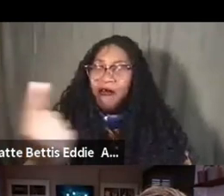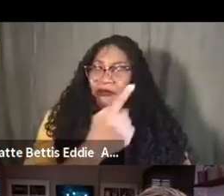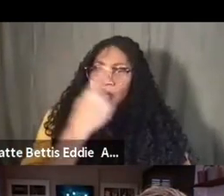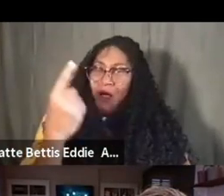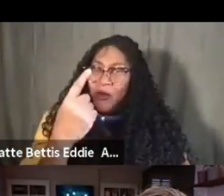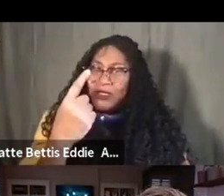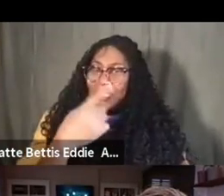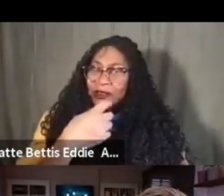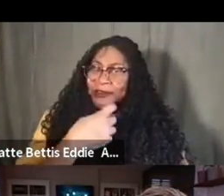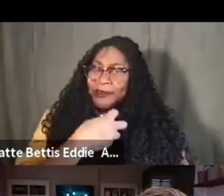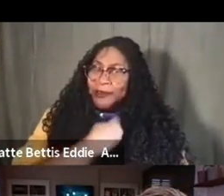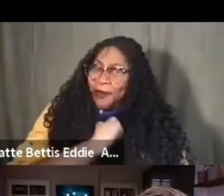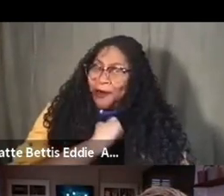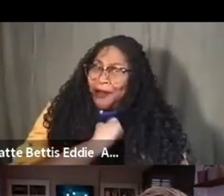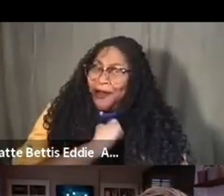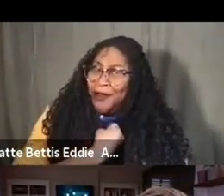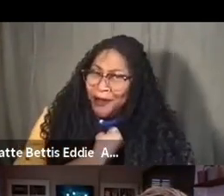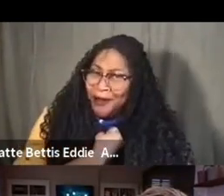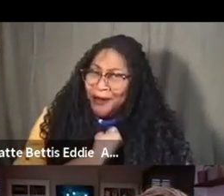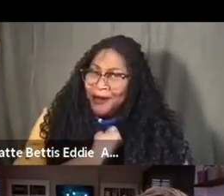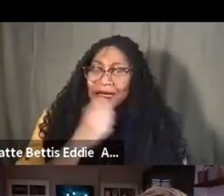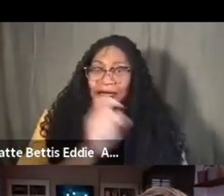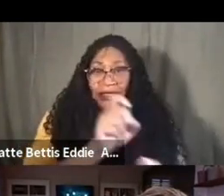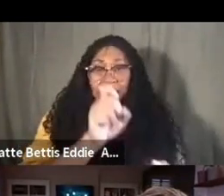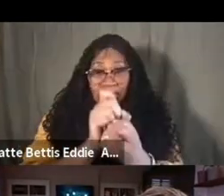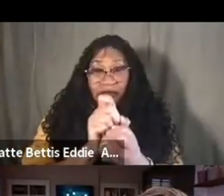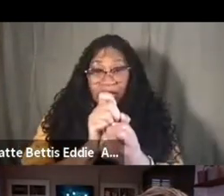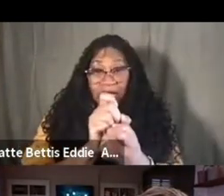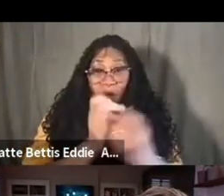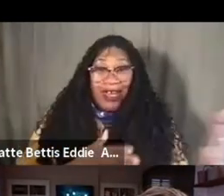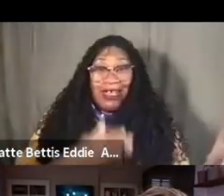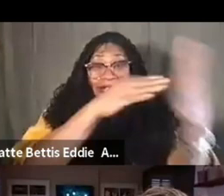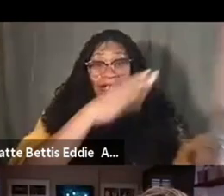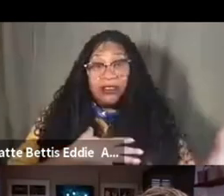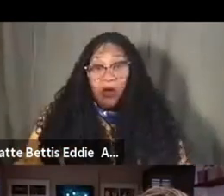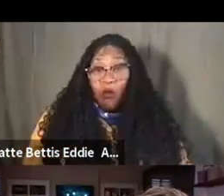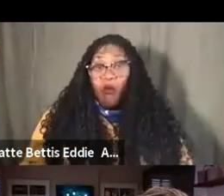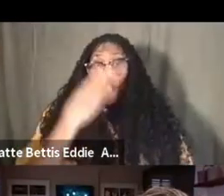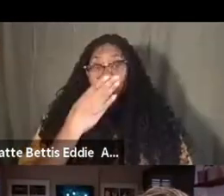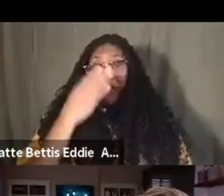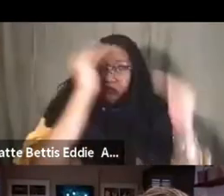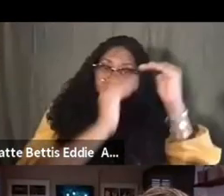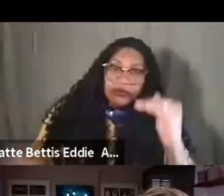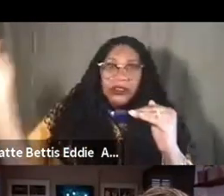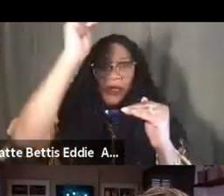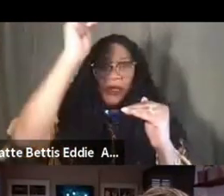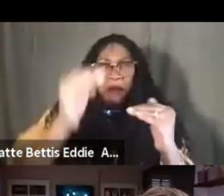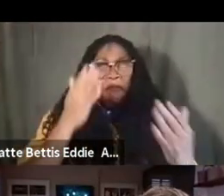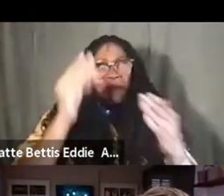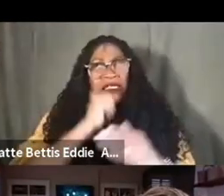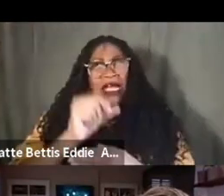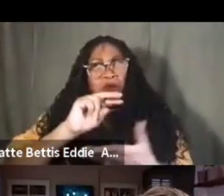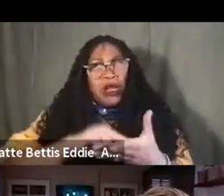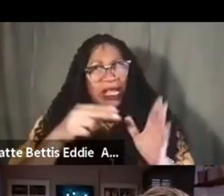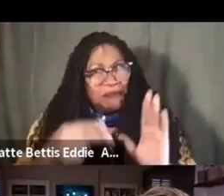held close to me, you know, particularly in regards to fighting white supremacy, um, and I don't necessarily think it's what he means, you know, in